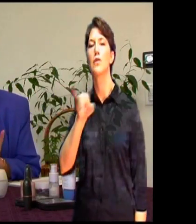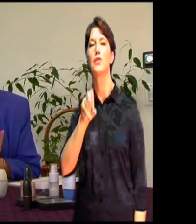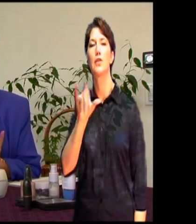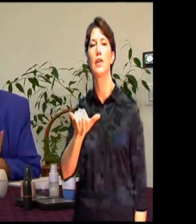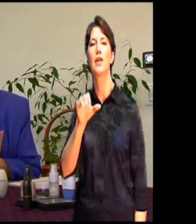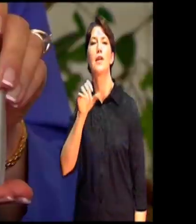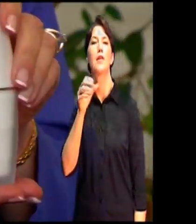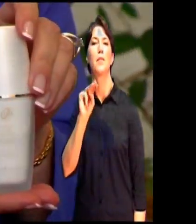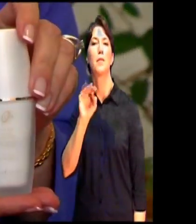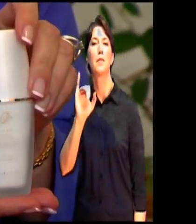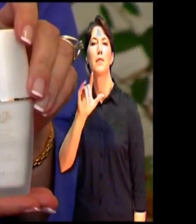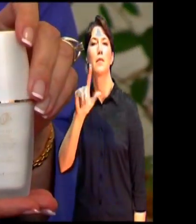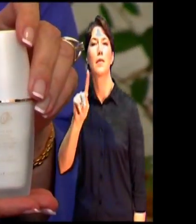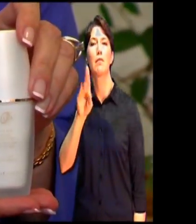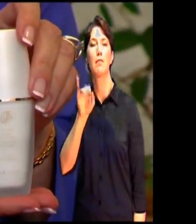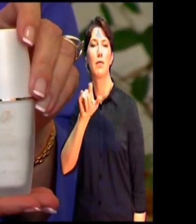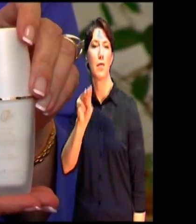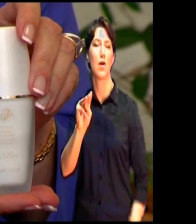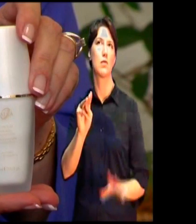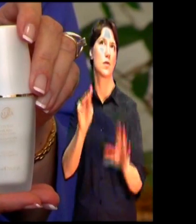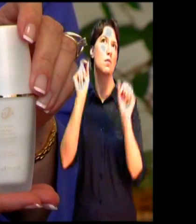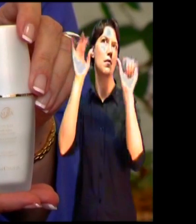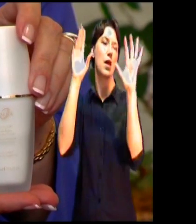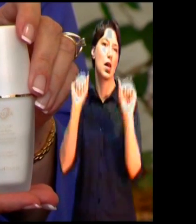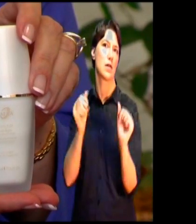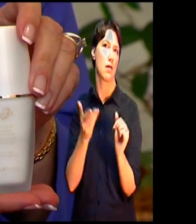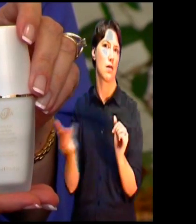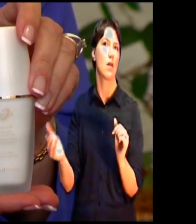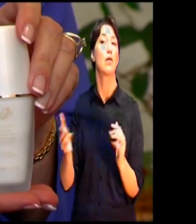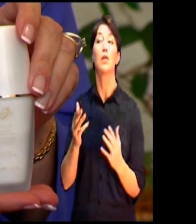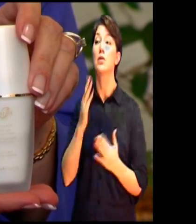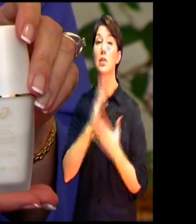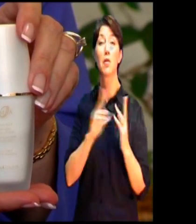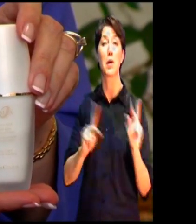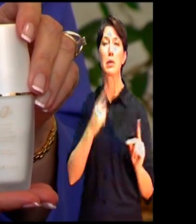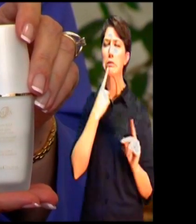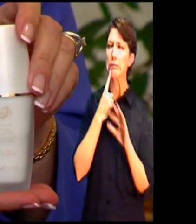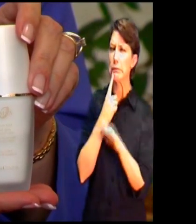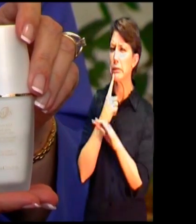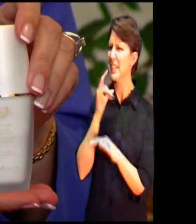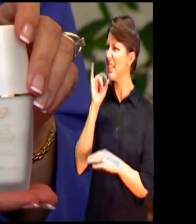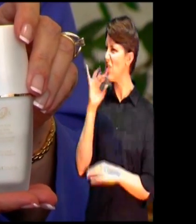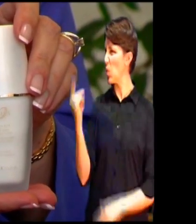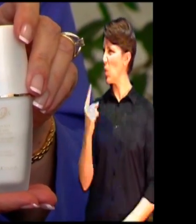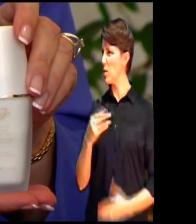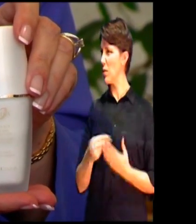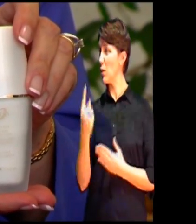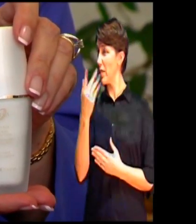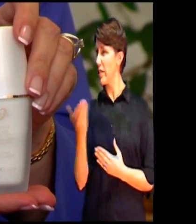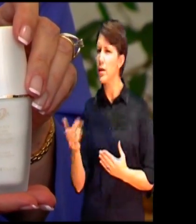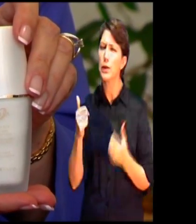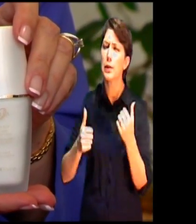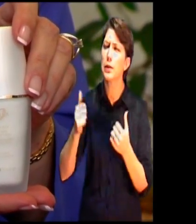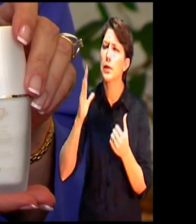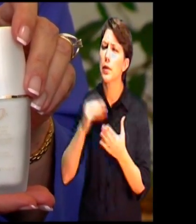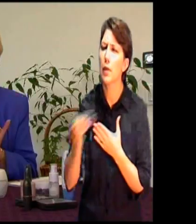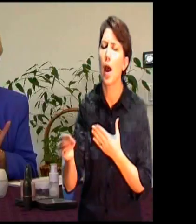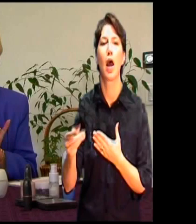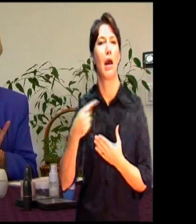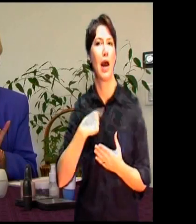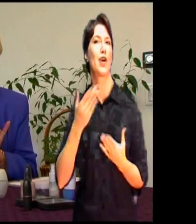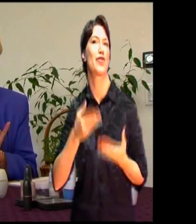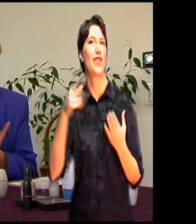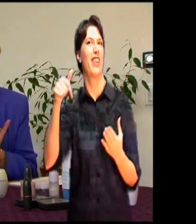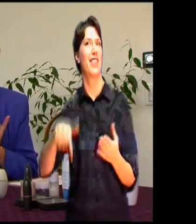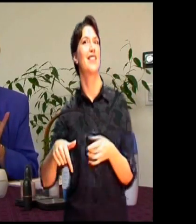an incredible product. And I've heard some people say, you know, if I could only buy one thing, what would I buy? Well, if you only were going to buy one thing, I'd say buy the Royal